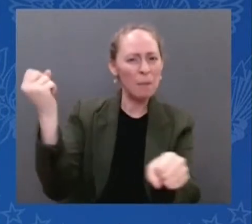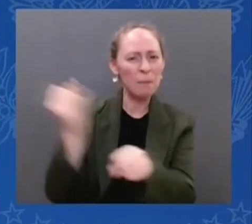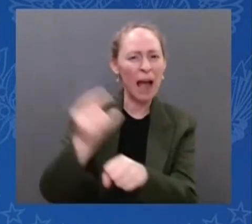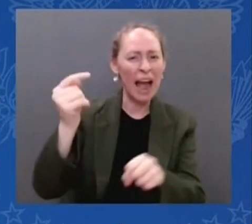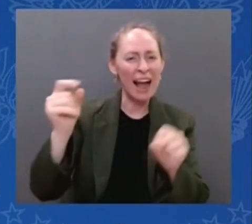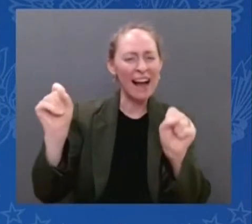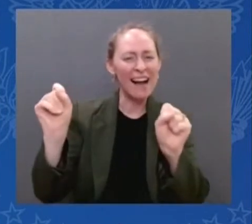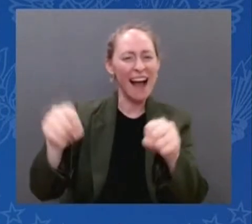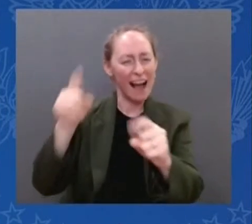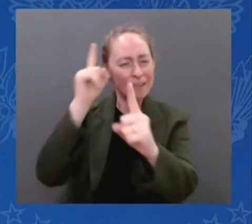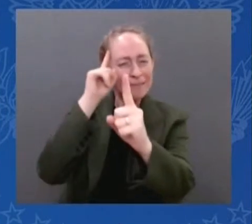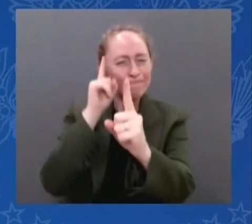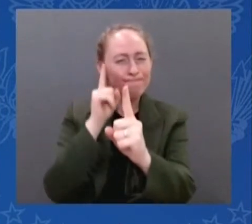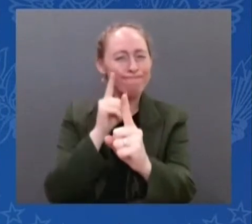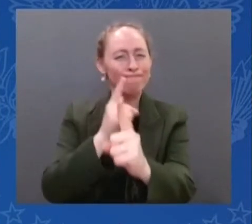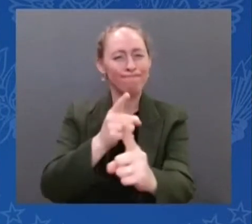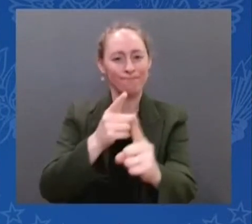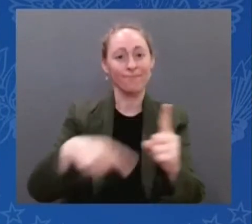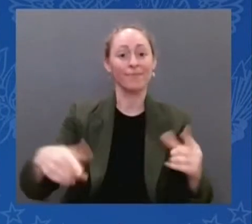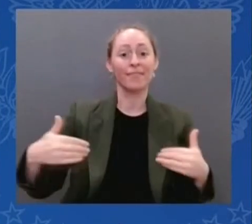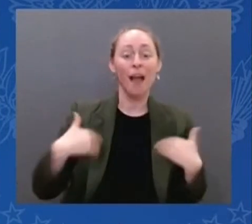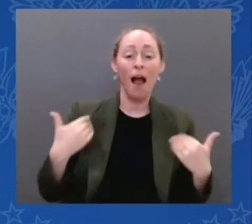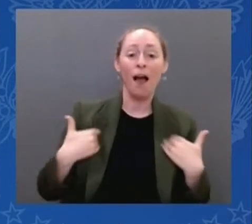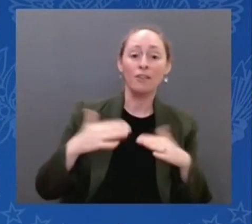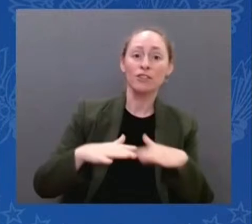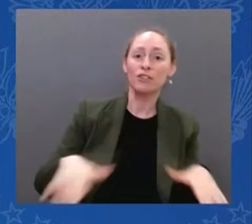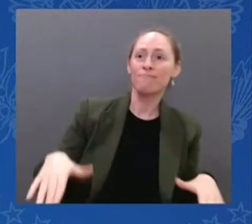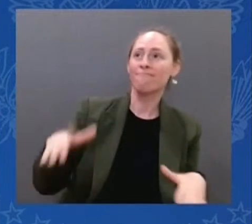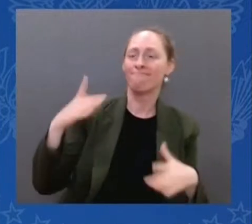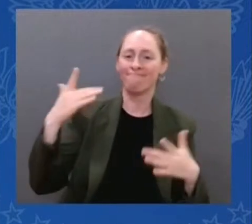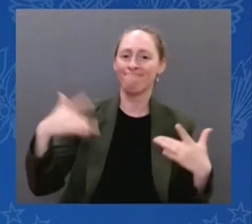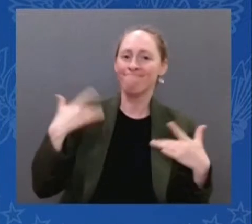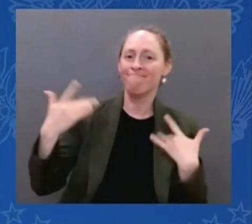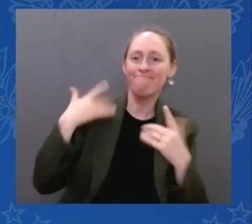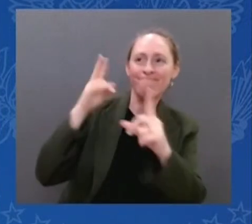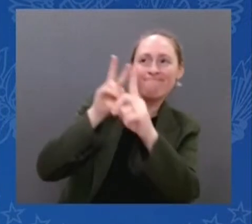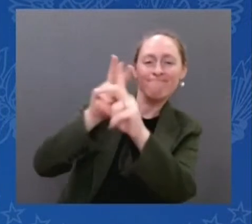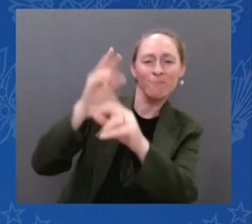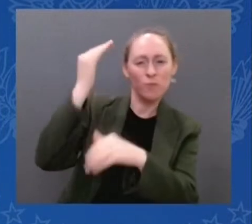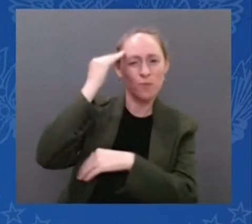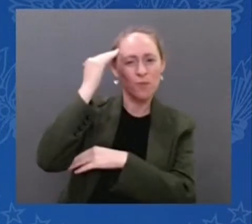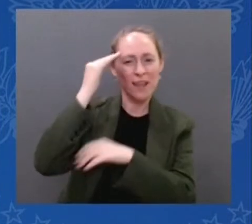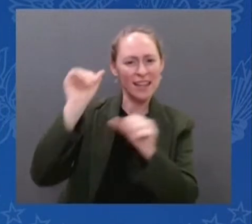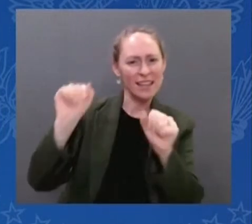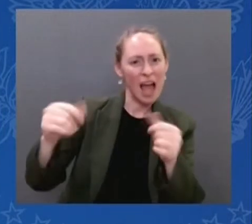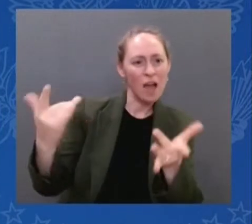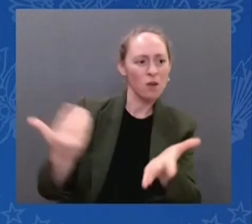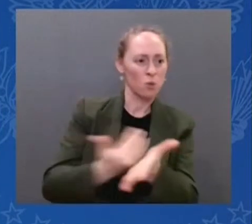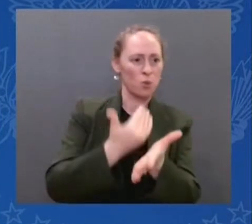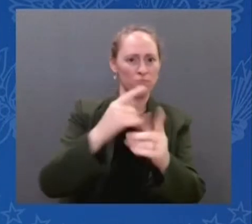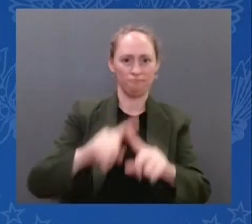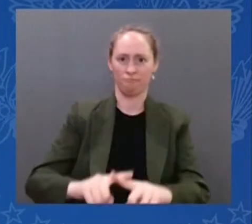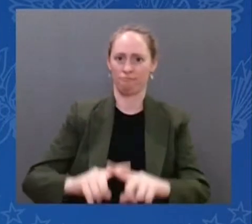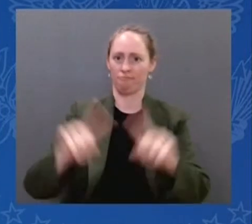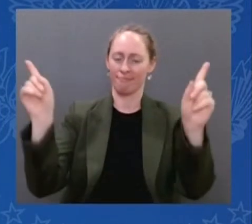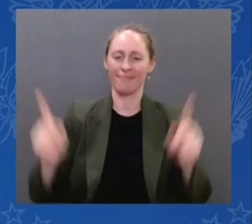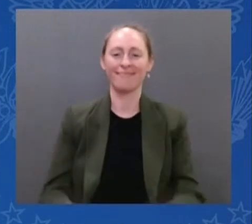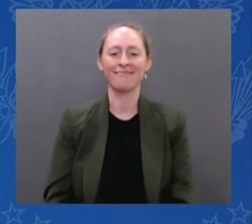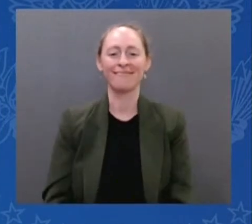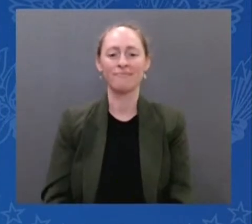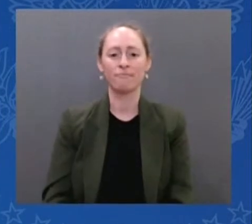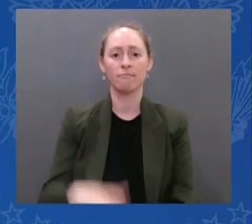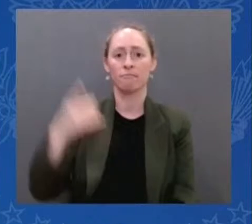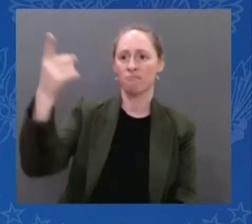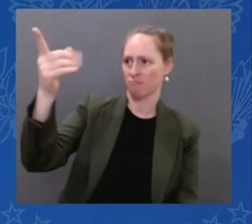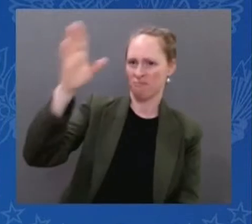ever seen before. We can go places no one has ever gone before. You know, you've heard me say over and over again,